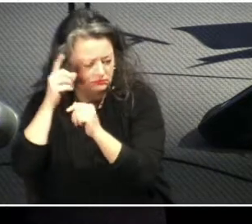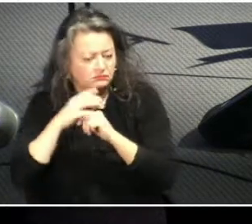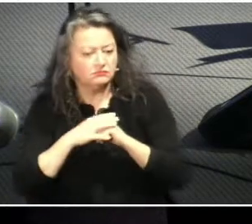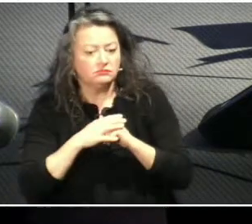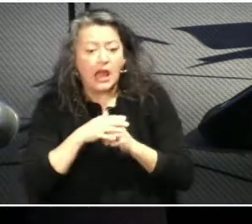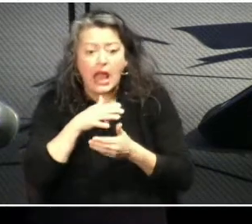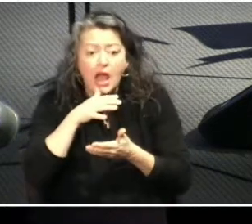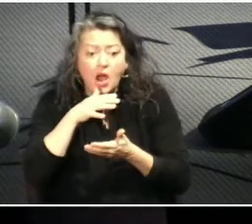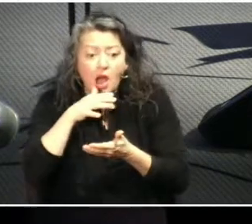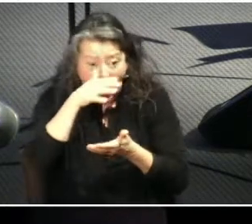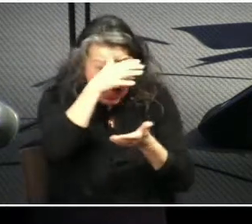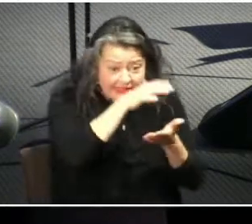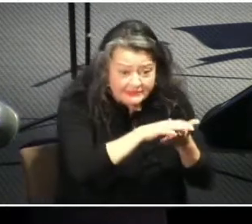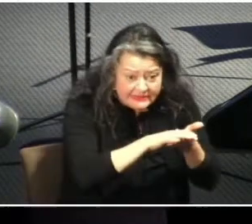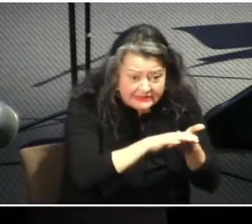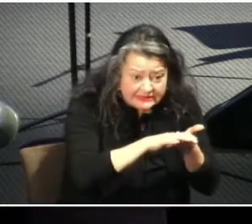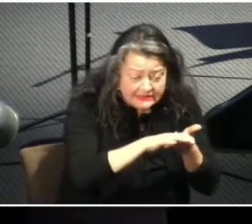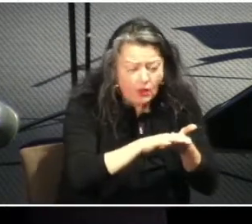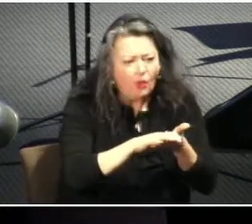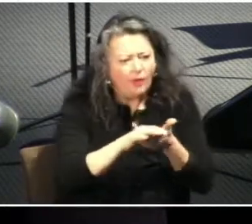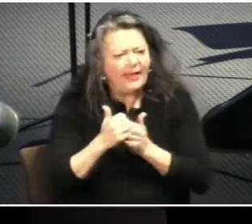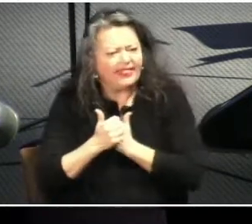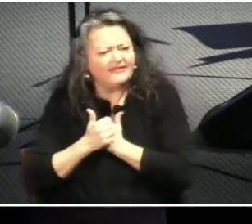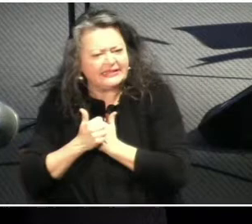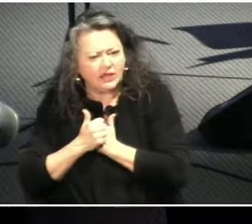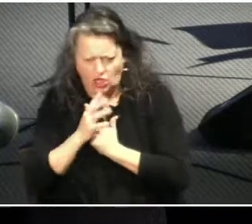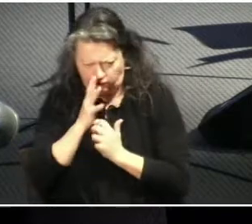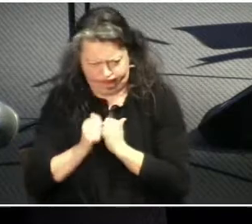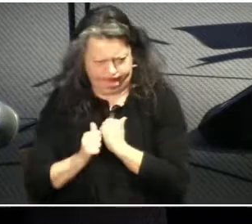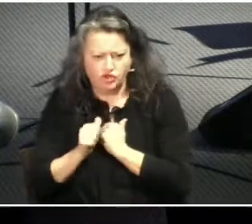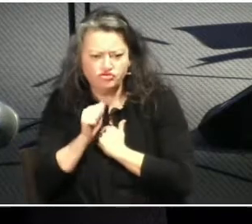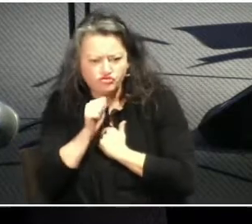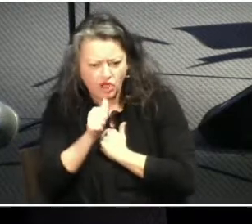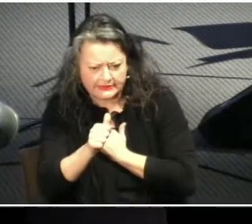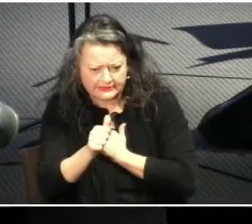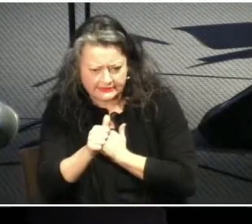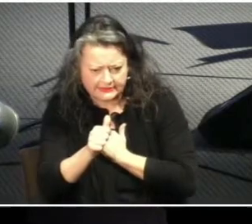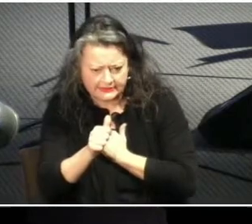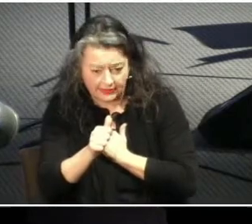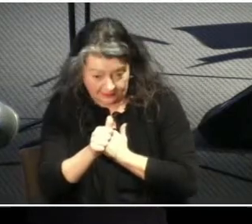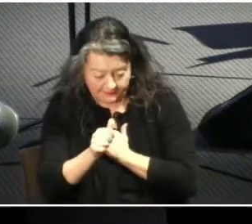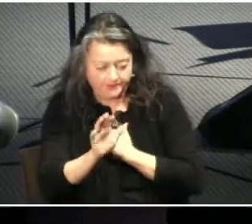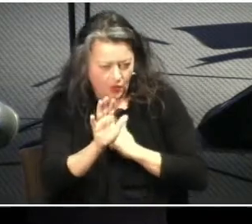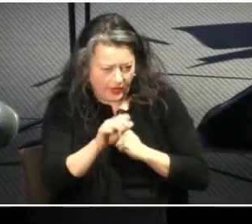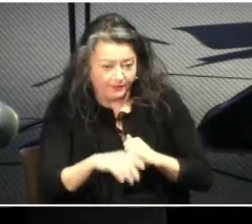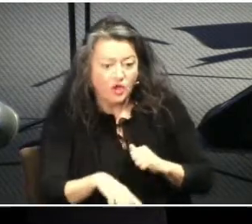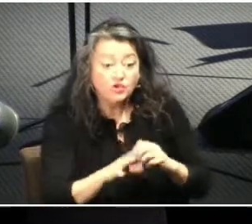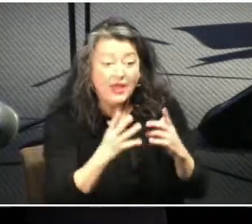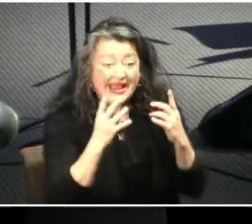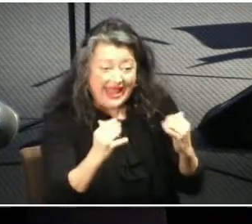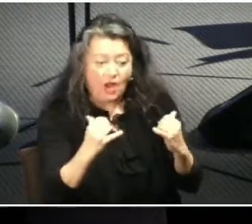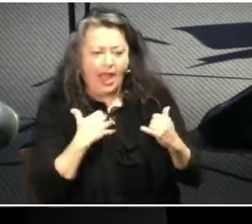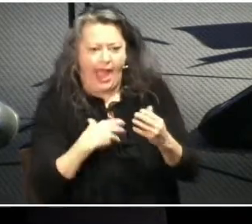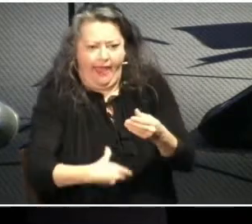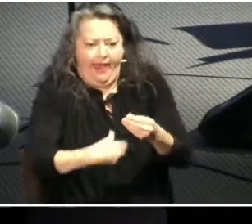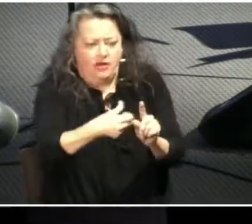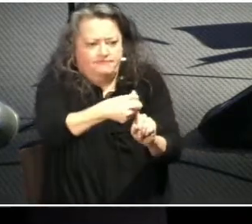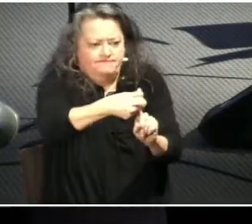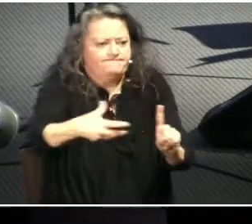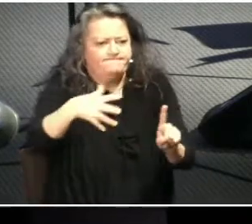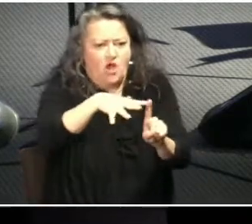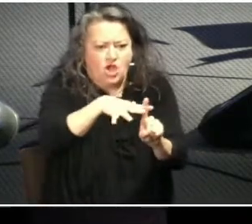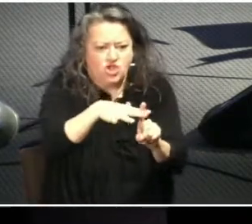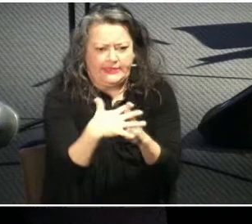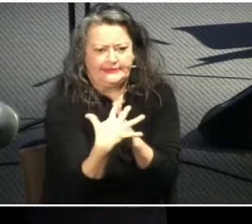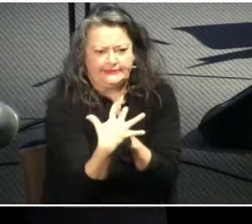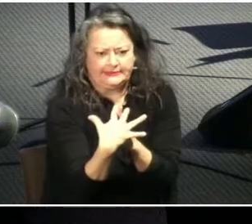not be harsh with them so six factors that help give context to colossians 3 18 and